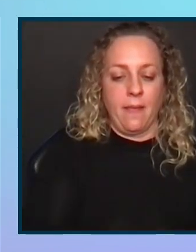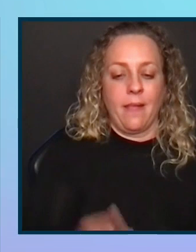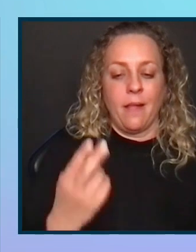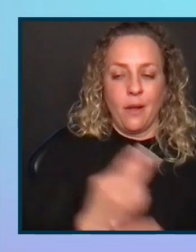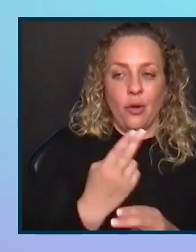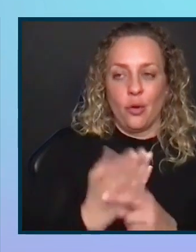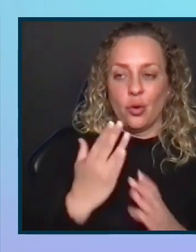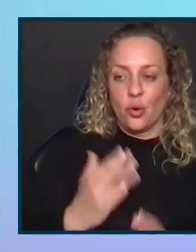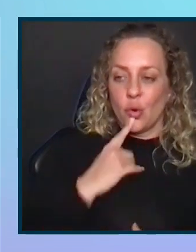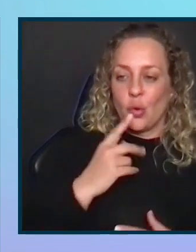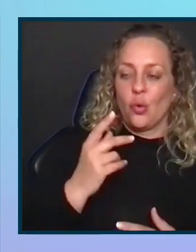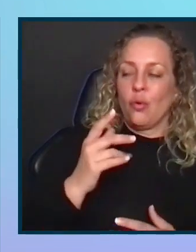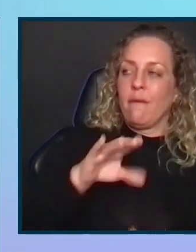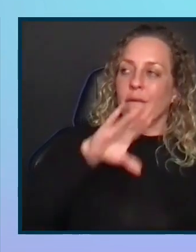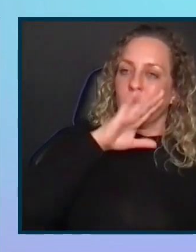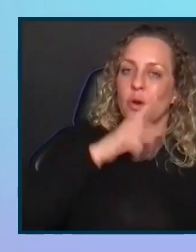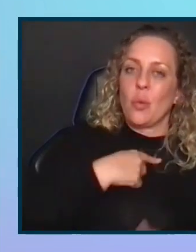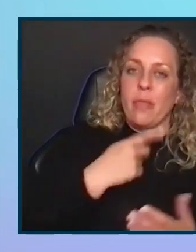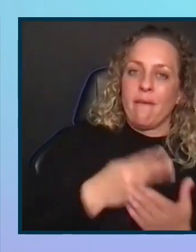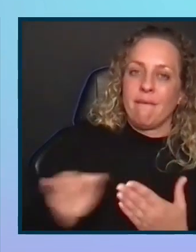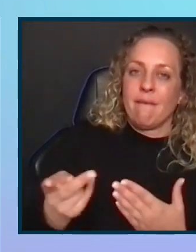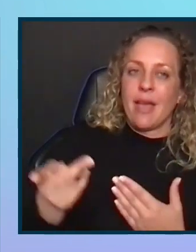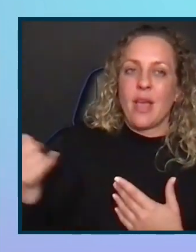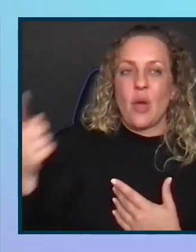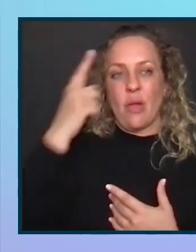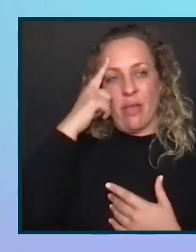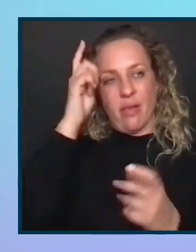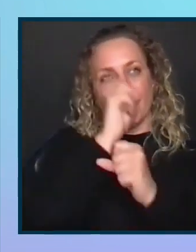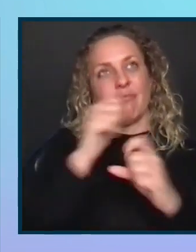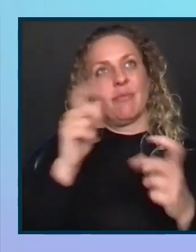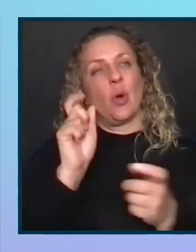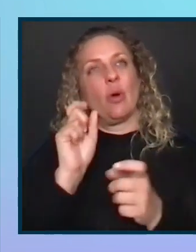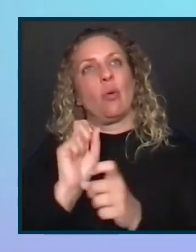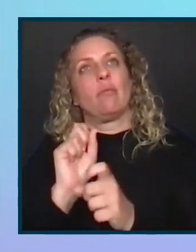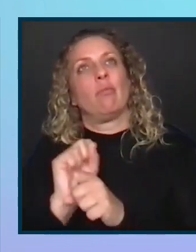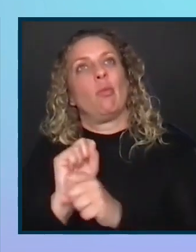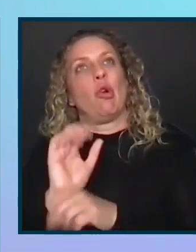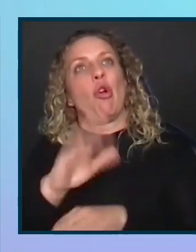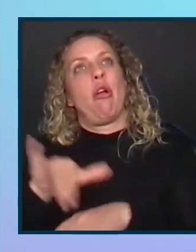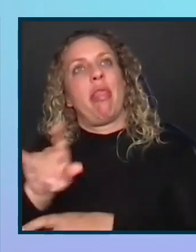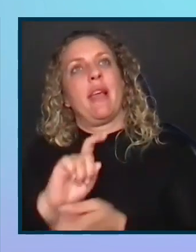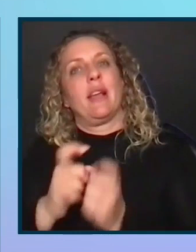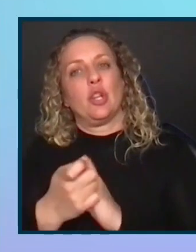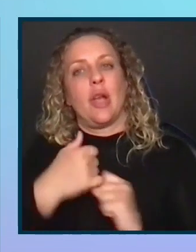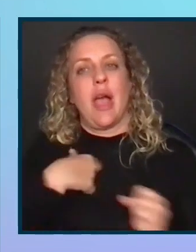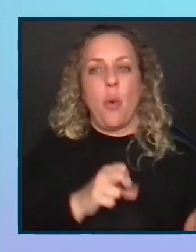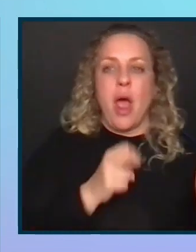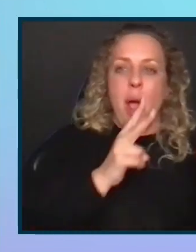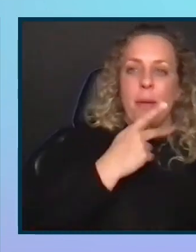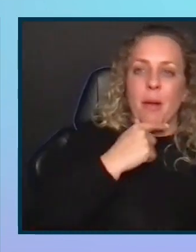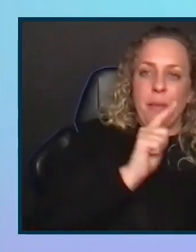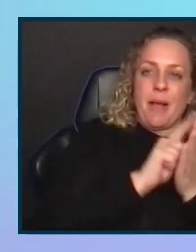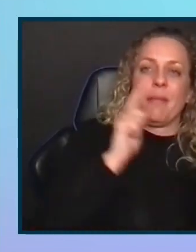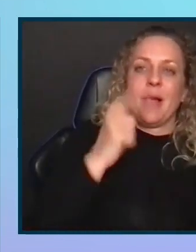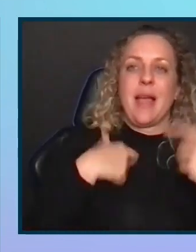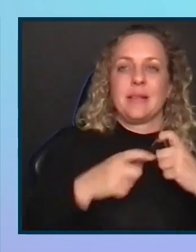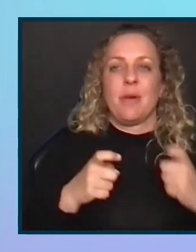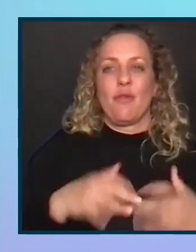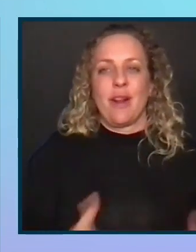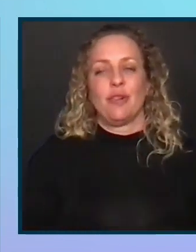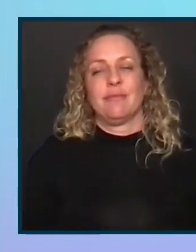journey to change the belief that the organization is working on the change? And if I could upvote this, I would too, and I'm not allowed as a moderator.